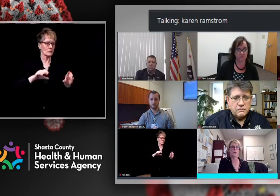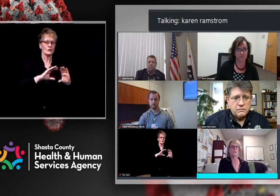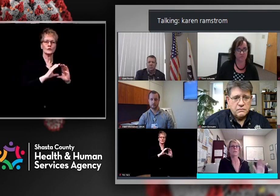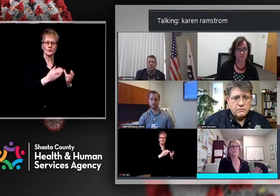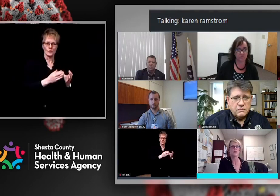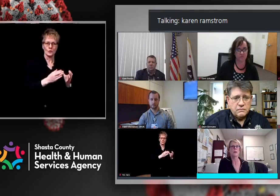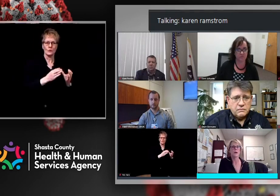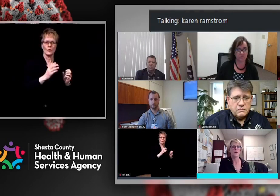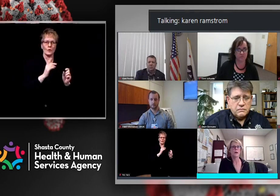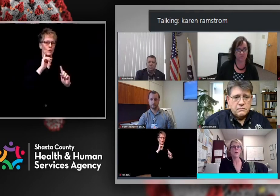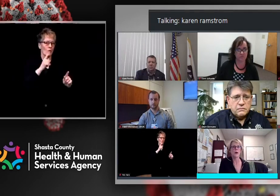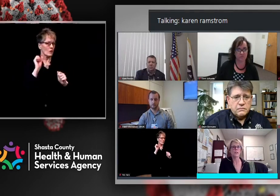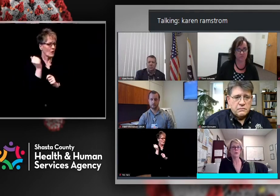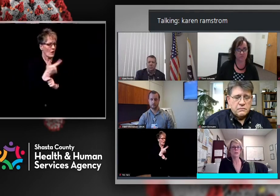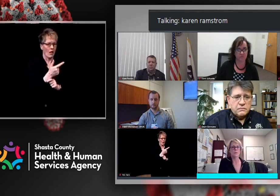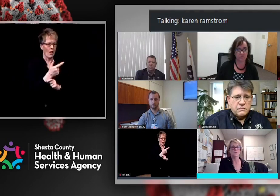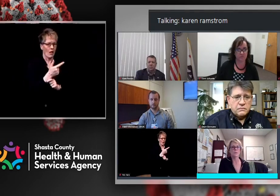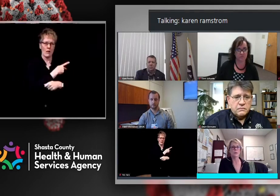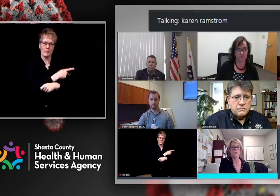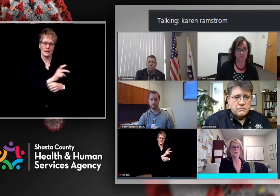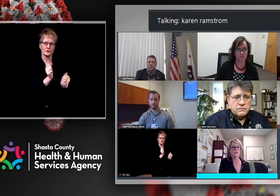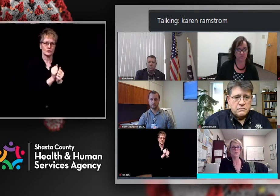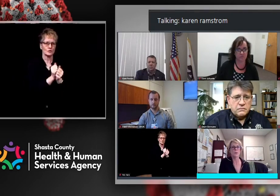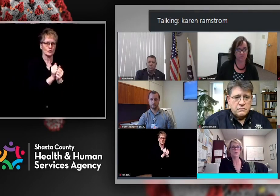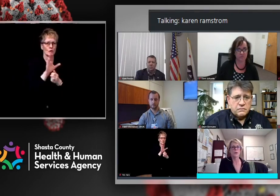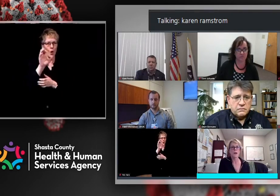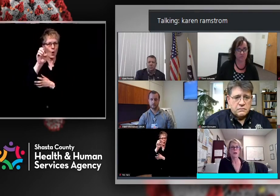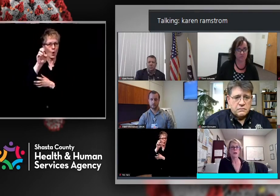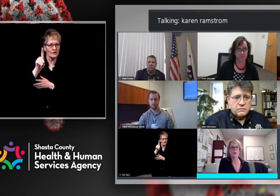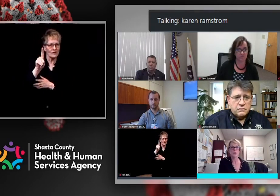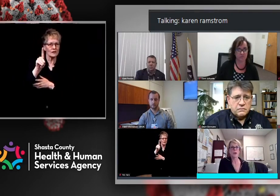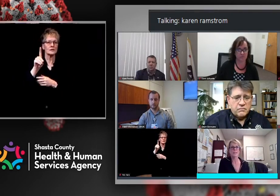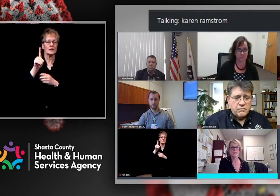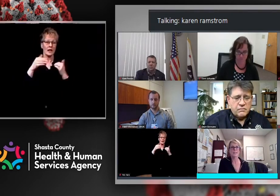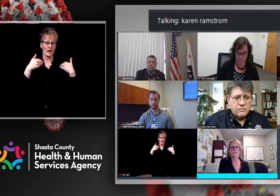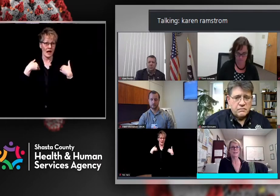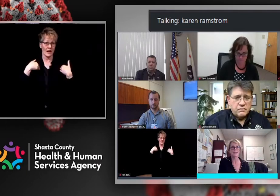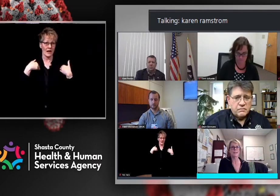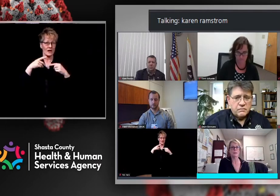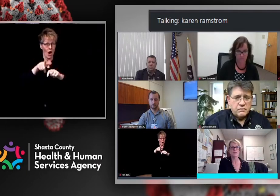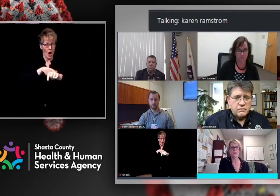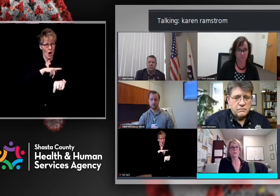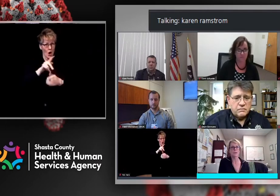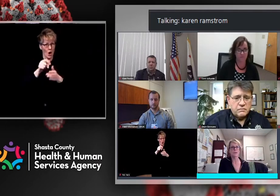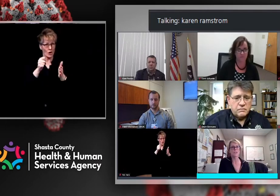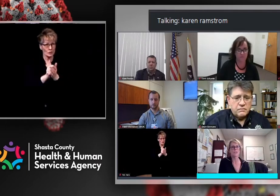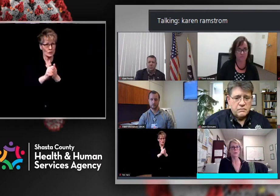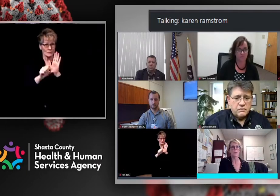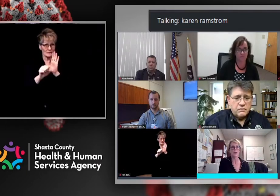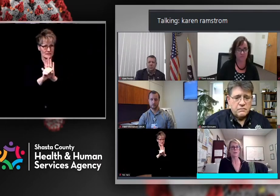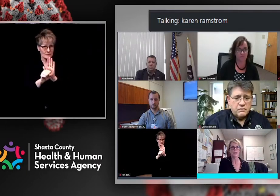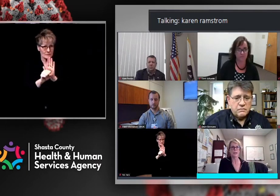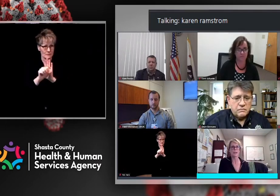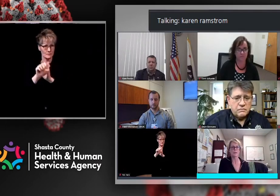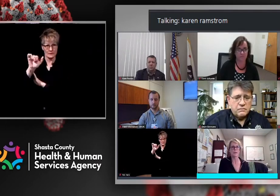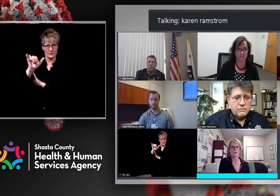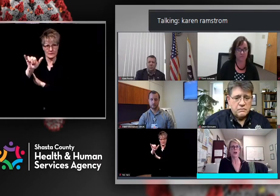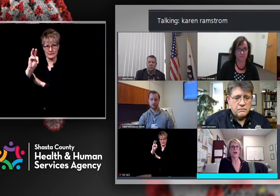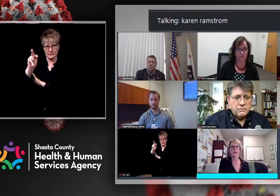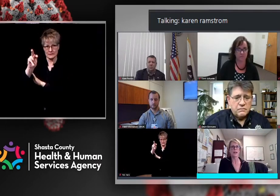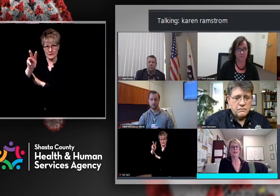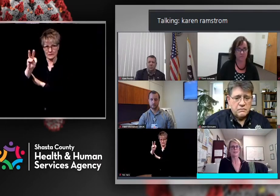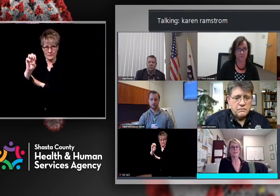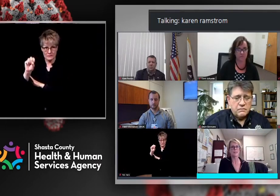and any long-term ongoing symptoms. And so, across these studies, it's been varying percentages, but really